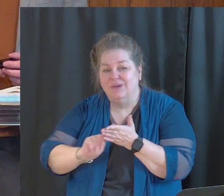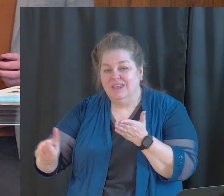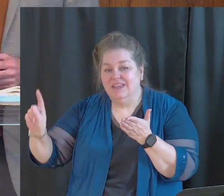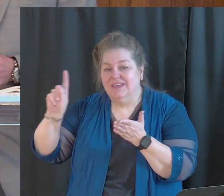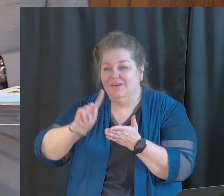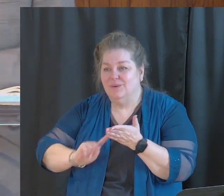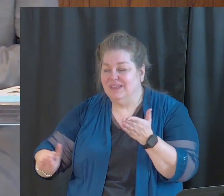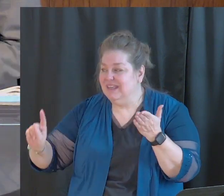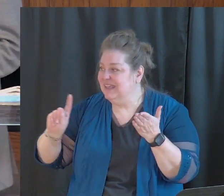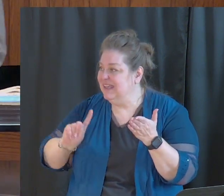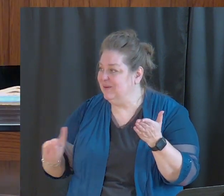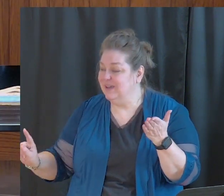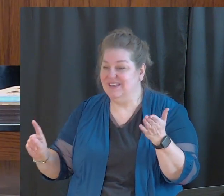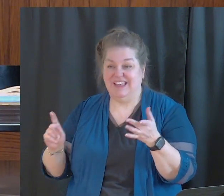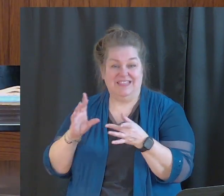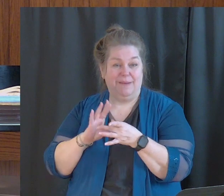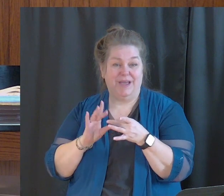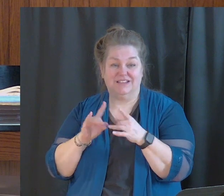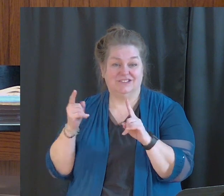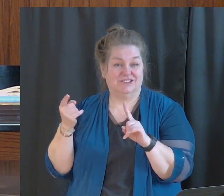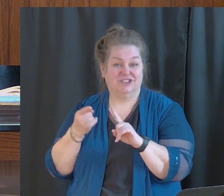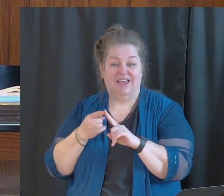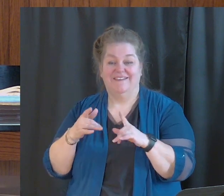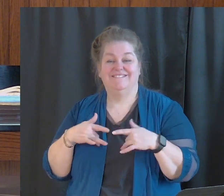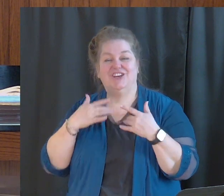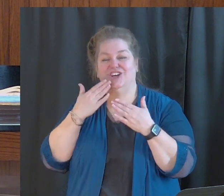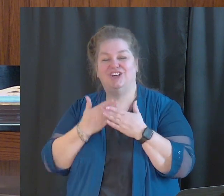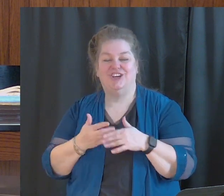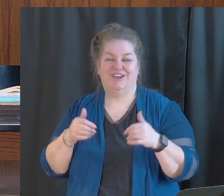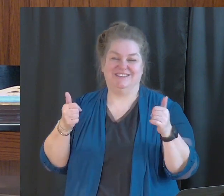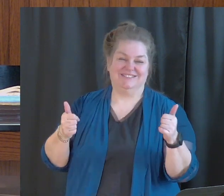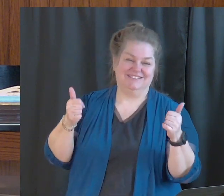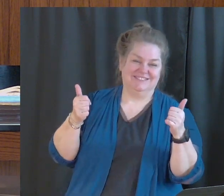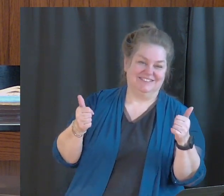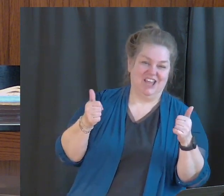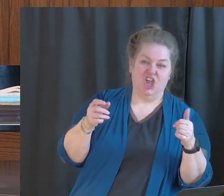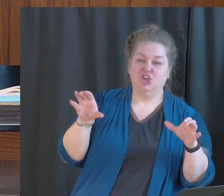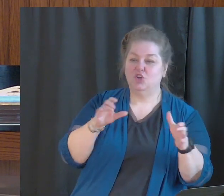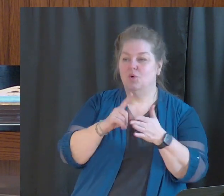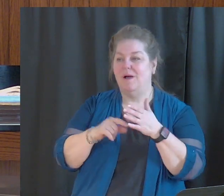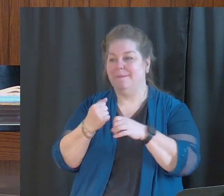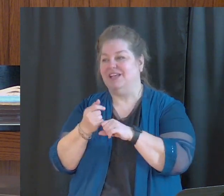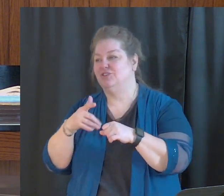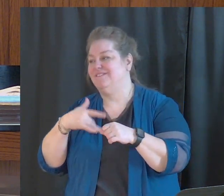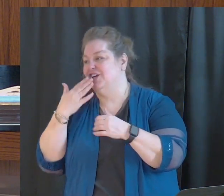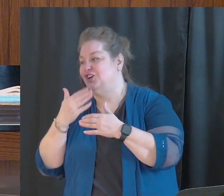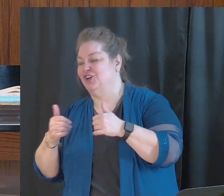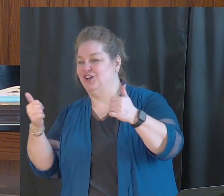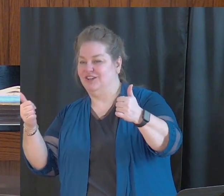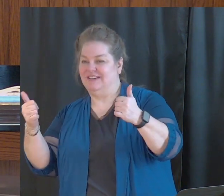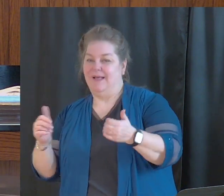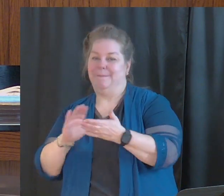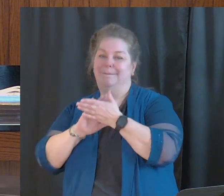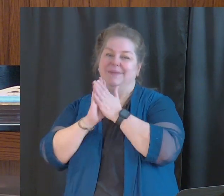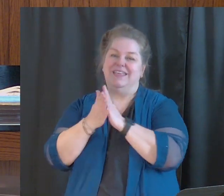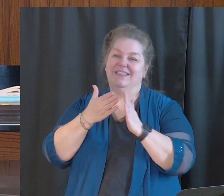His message is very simple. Feel good. Do what makes you feel good. Be the best that you can be.